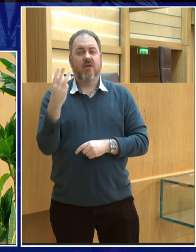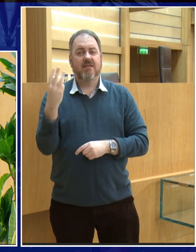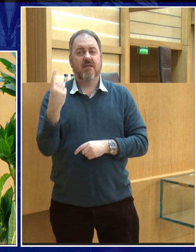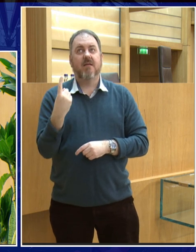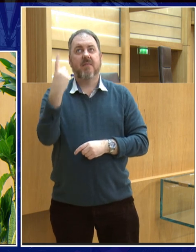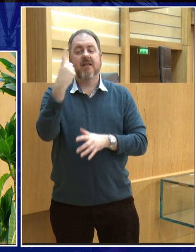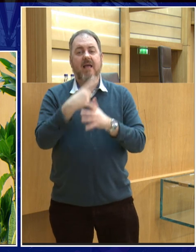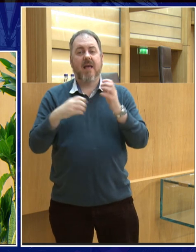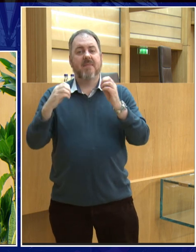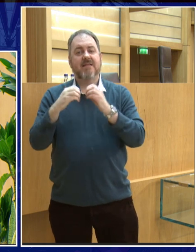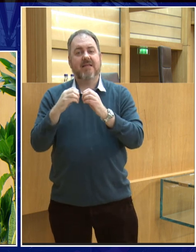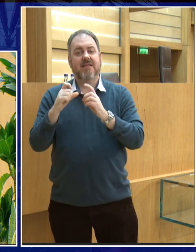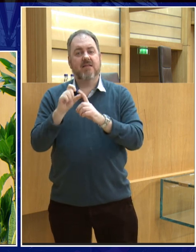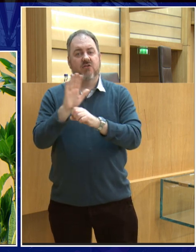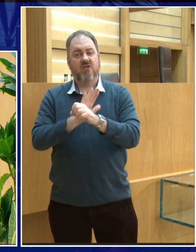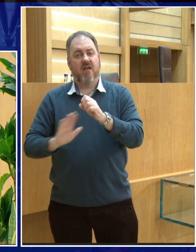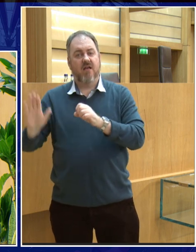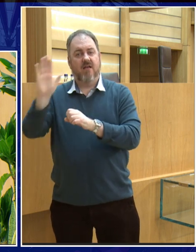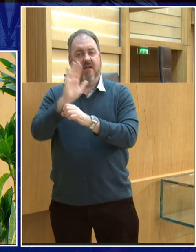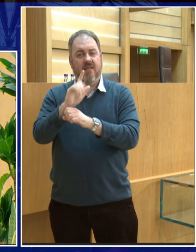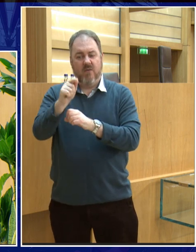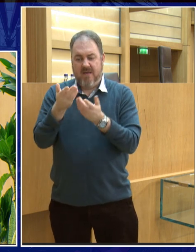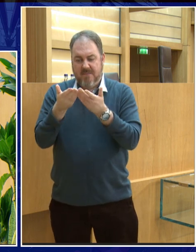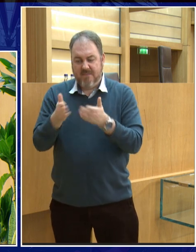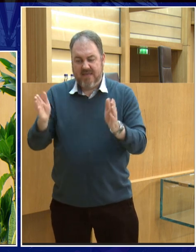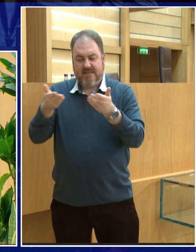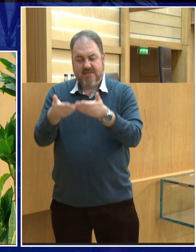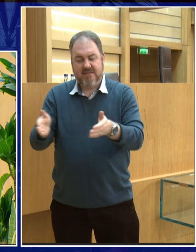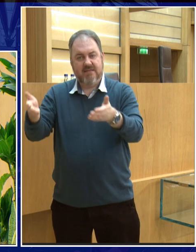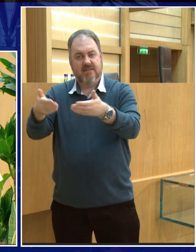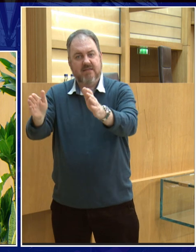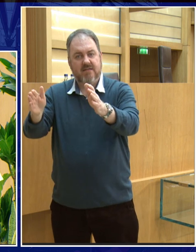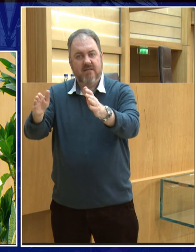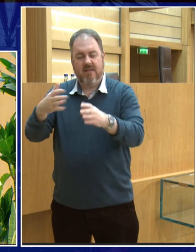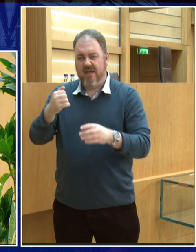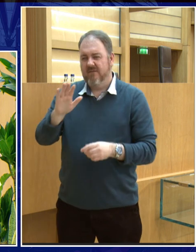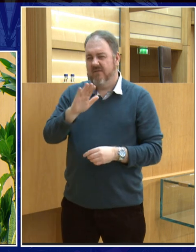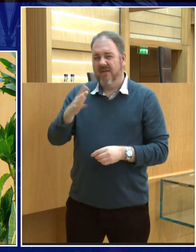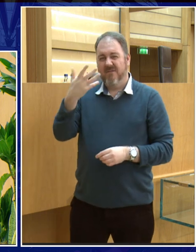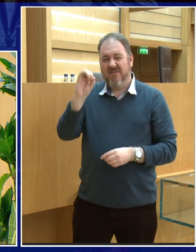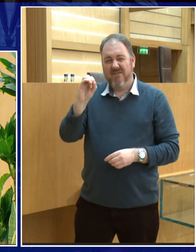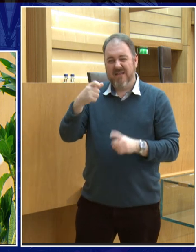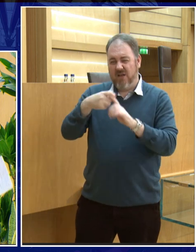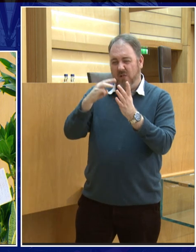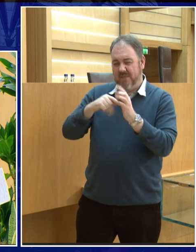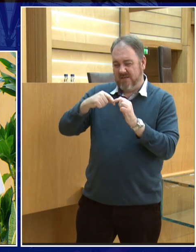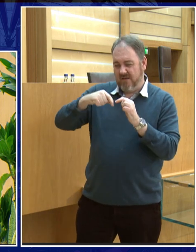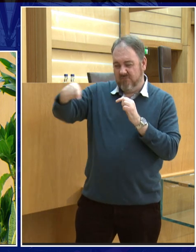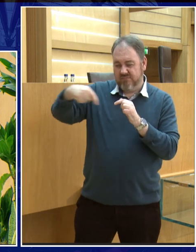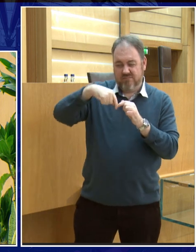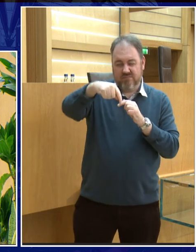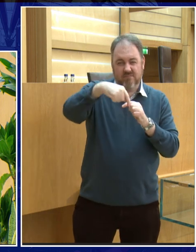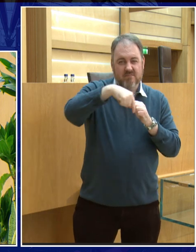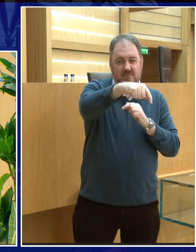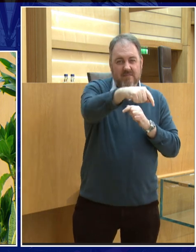Aberdeenshire, and it's a series of pits that run, I think, a track of 50 kilometers, and each one of these